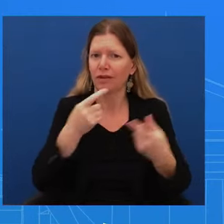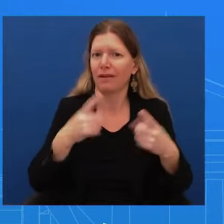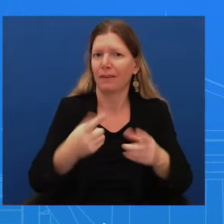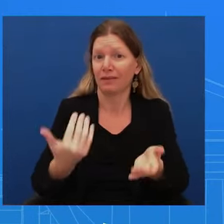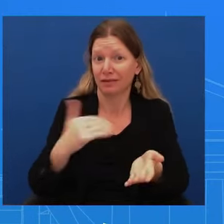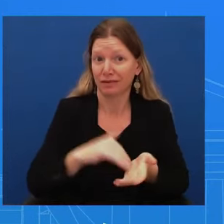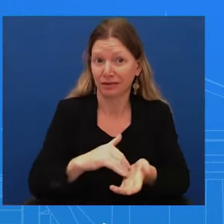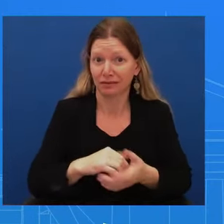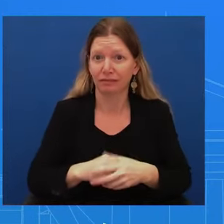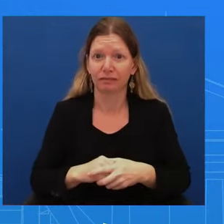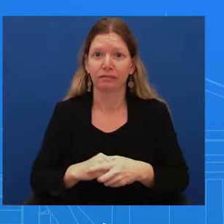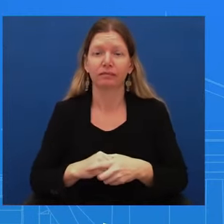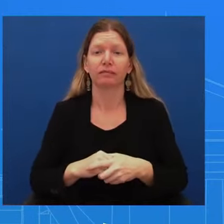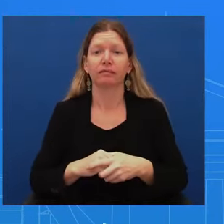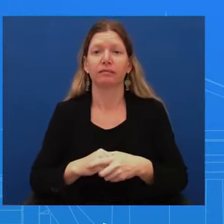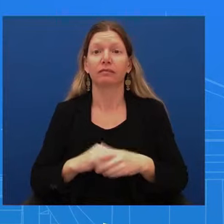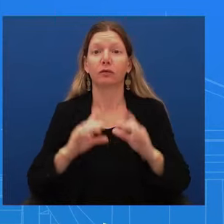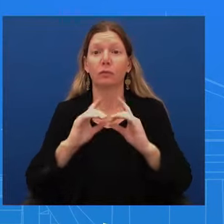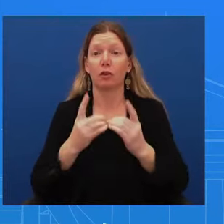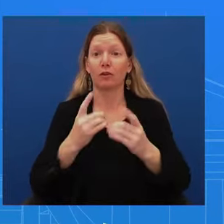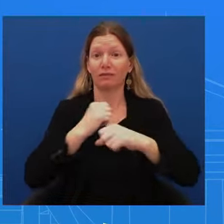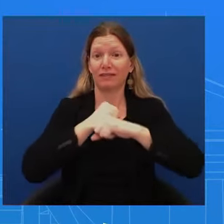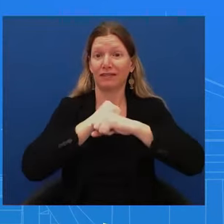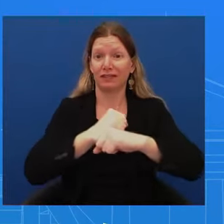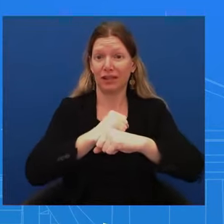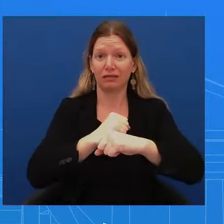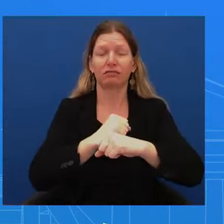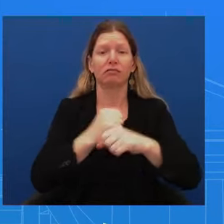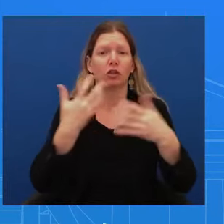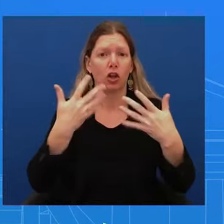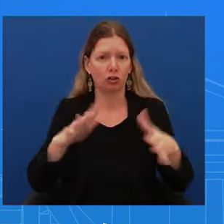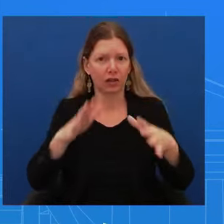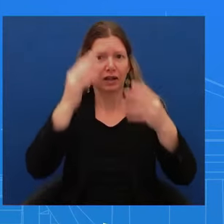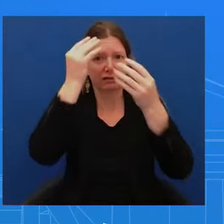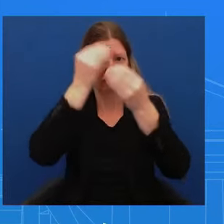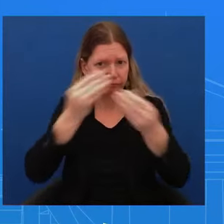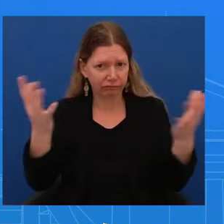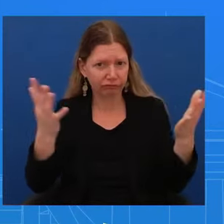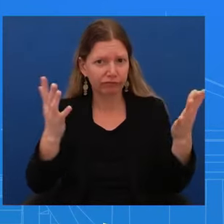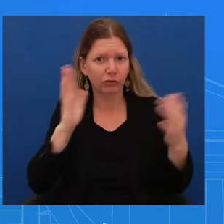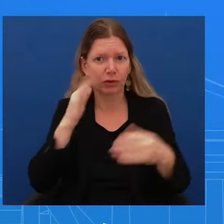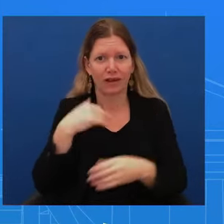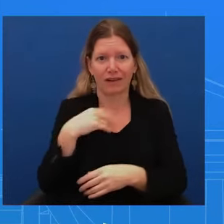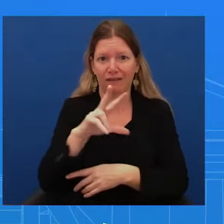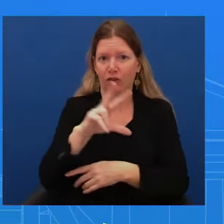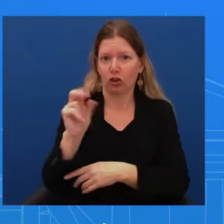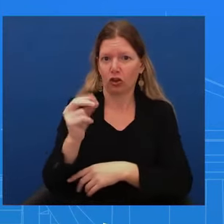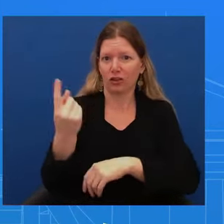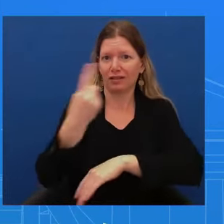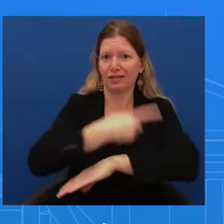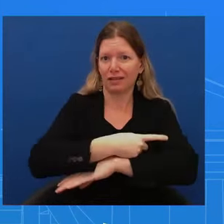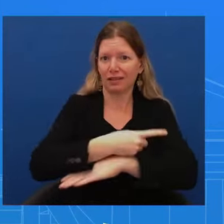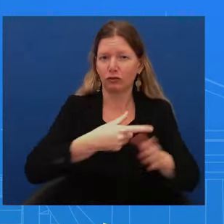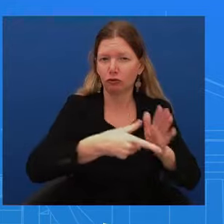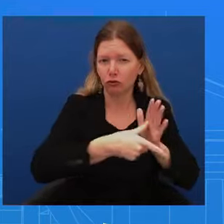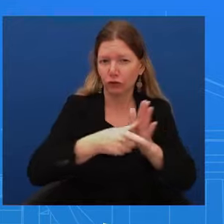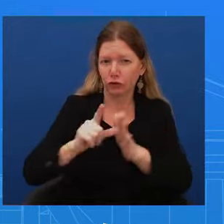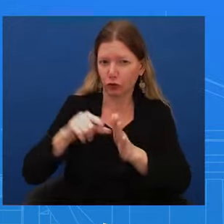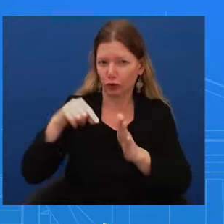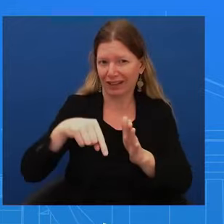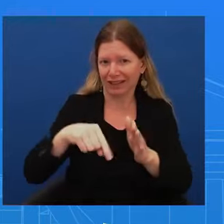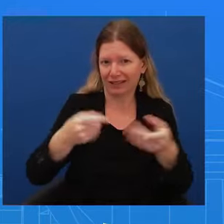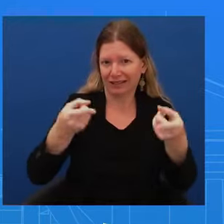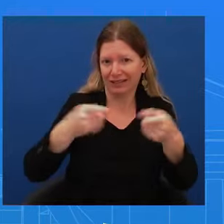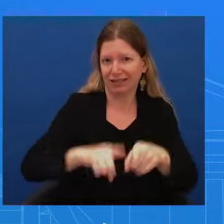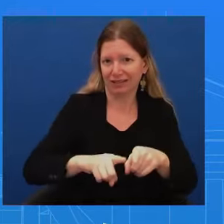They announced that yesterday. It's going to be a 30-day review, and we'll have a better sense of the timeline here and what happened, what occurred. Ed? Yeah, thanks, Green.